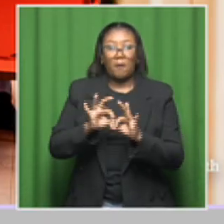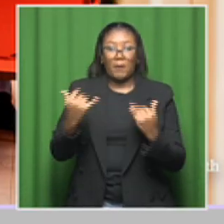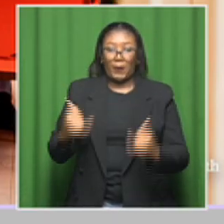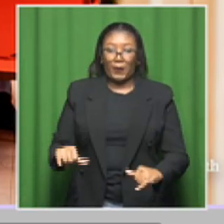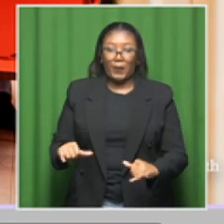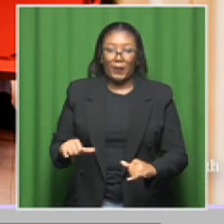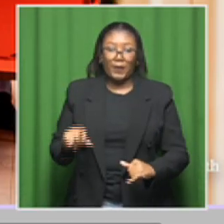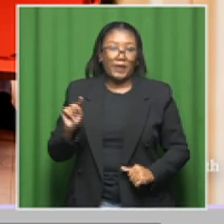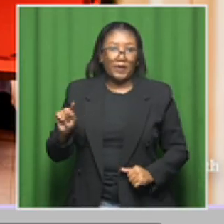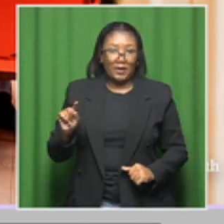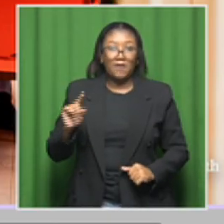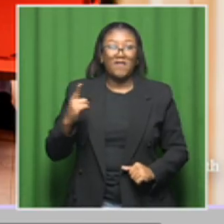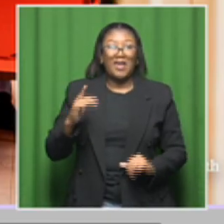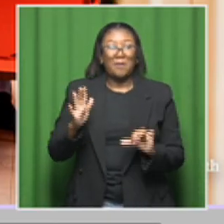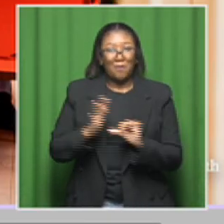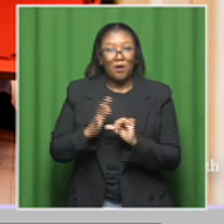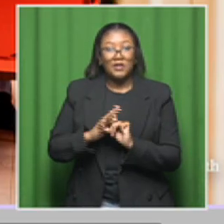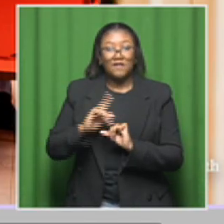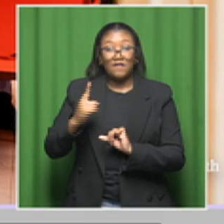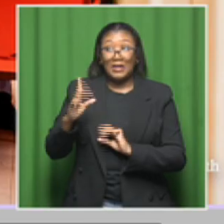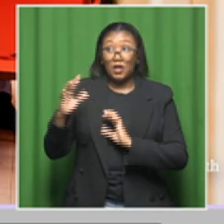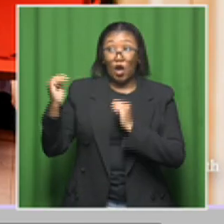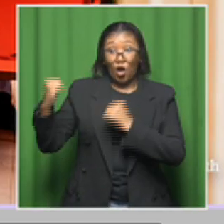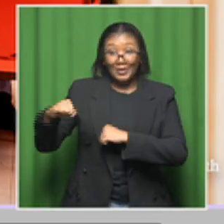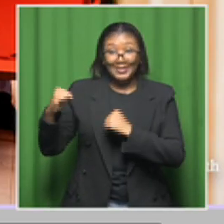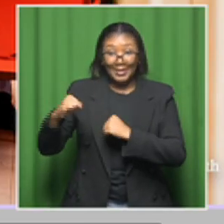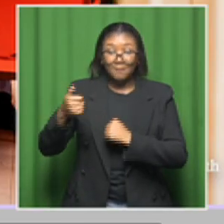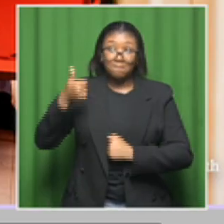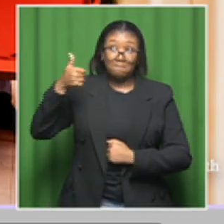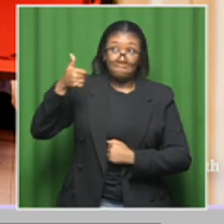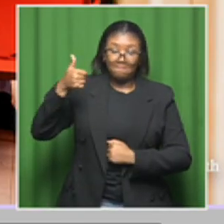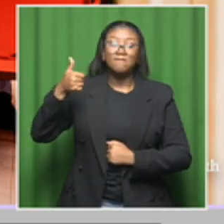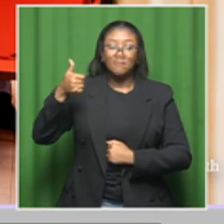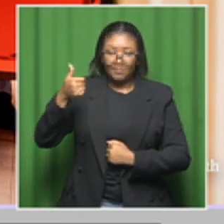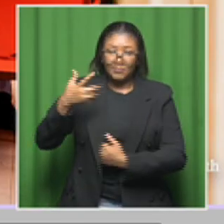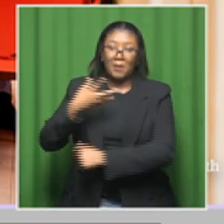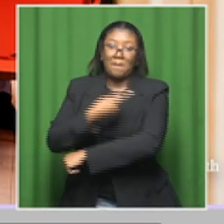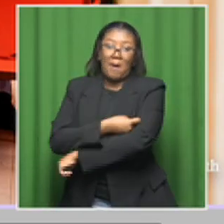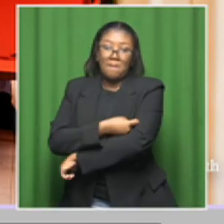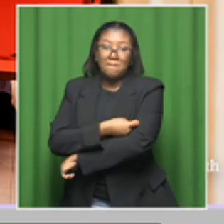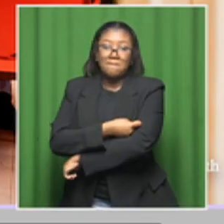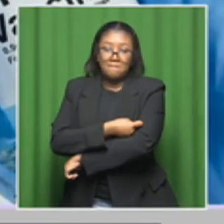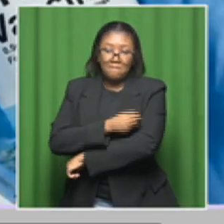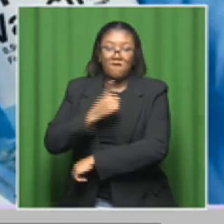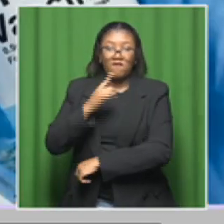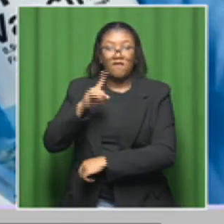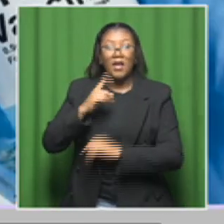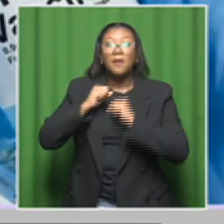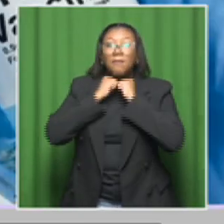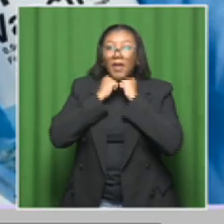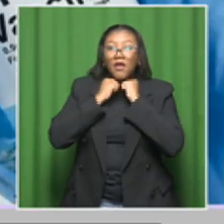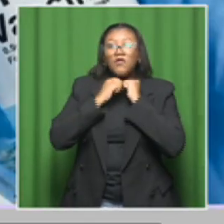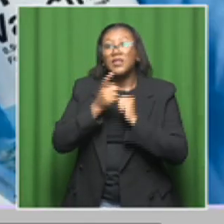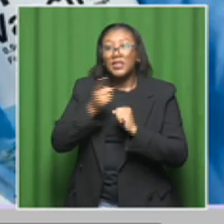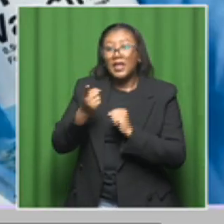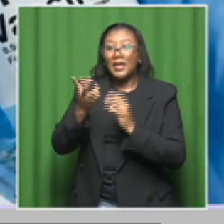To administer this vaccination in schools, we do require that parents give their consent.